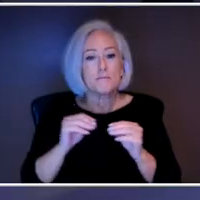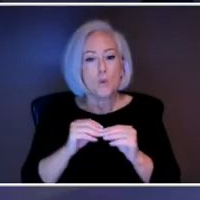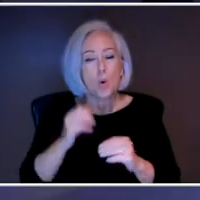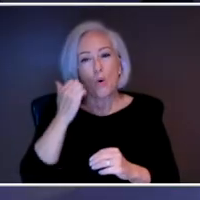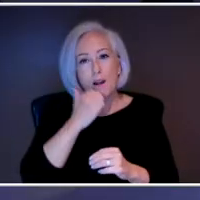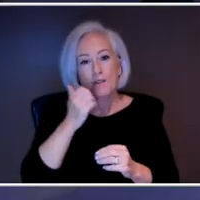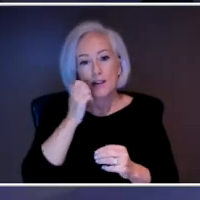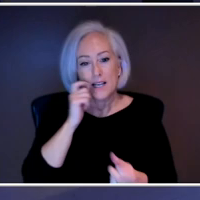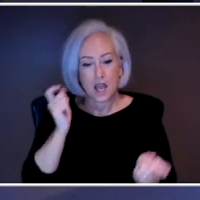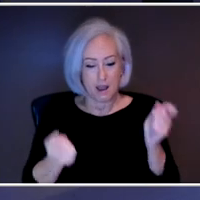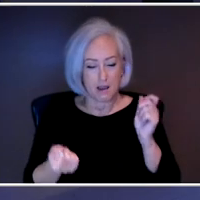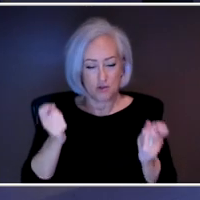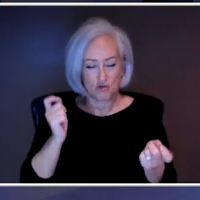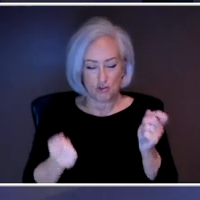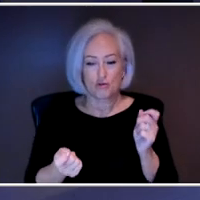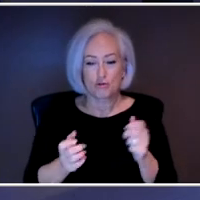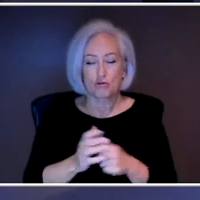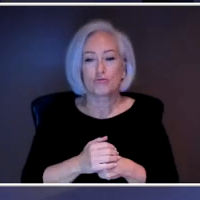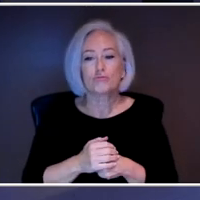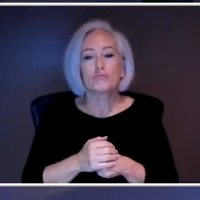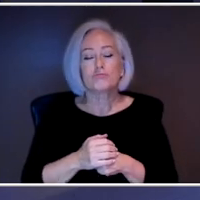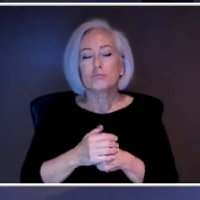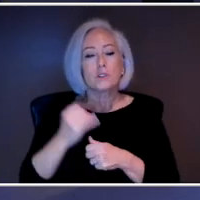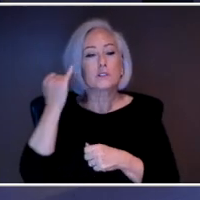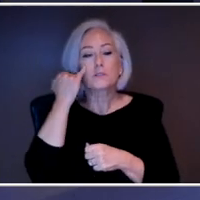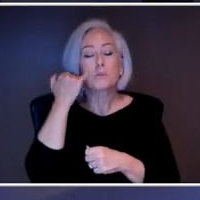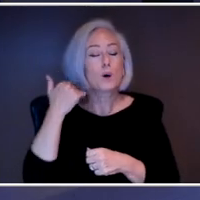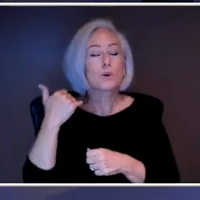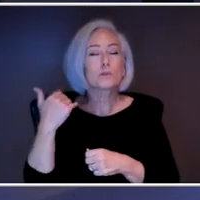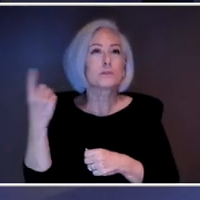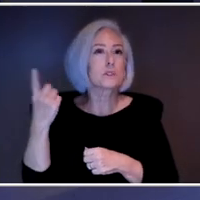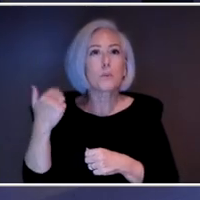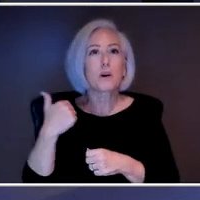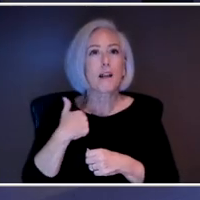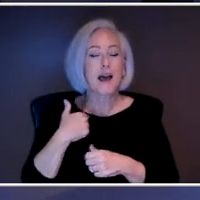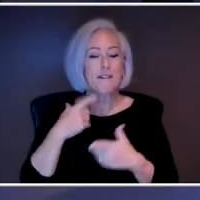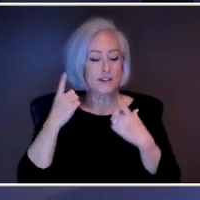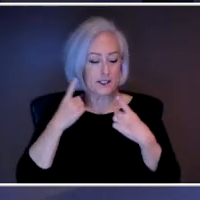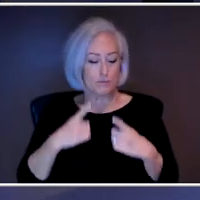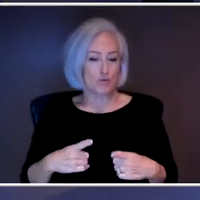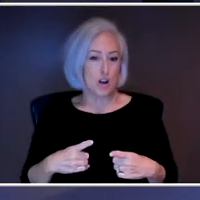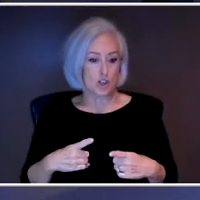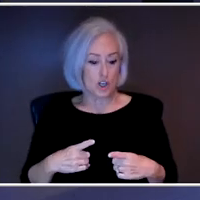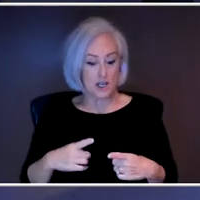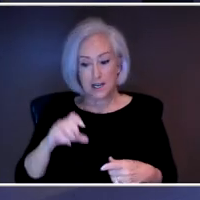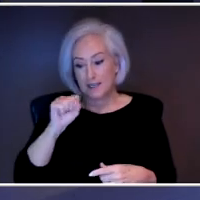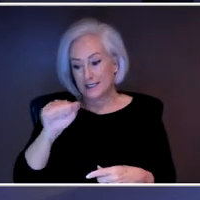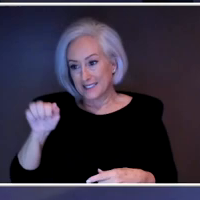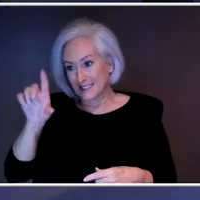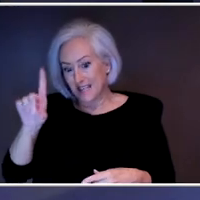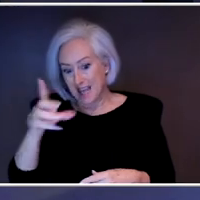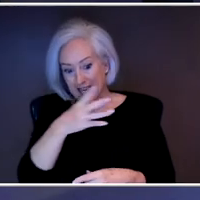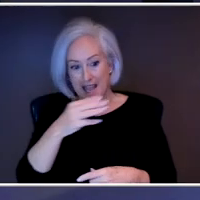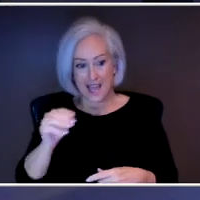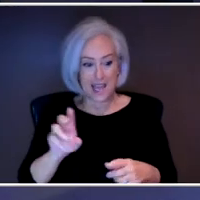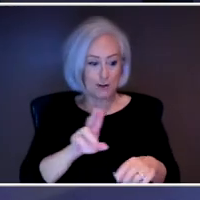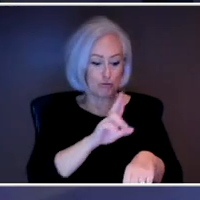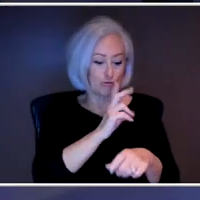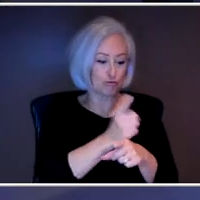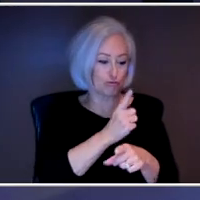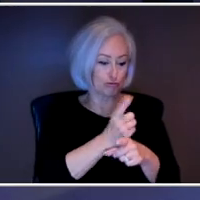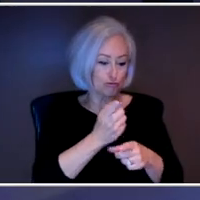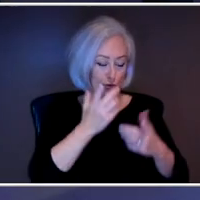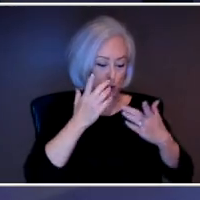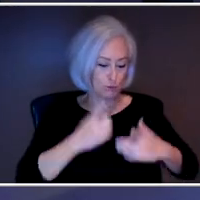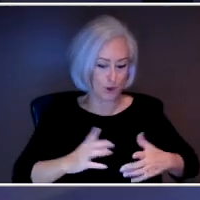how does it affect somebody who already maybe has some type of depression? Do they go hand-in-hand or can they be separate? Yeah, so Becky's probably a